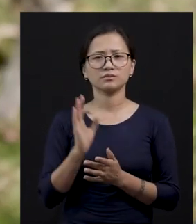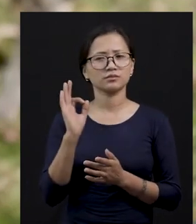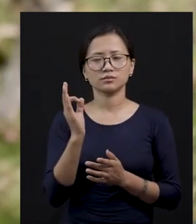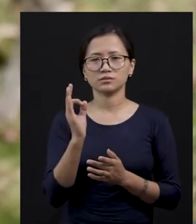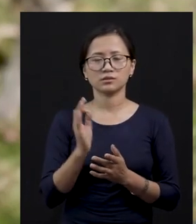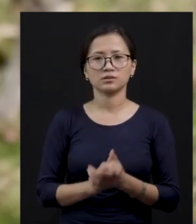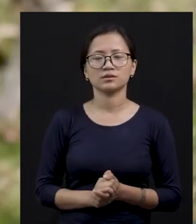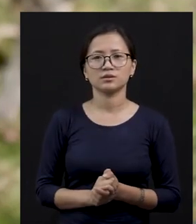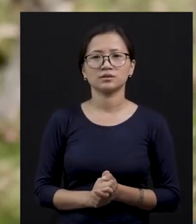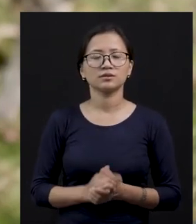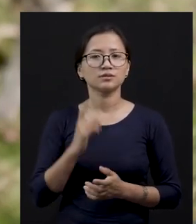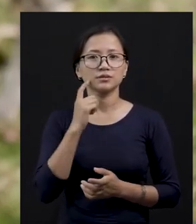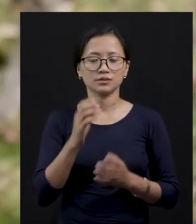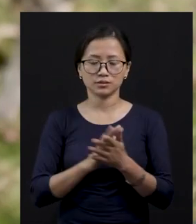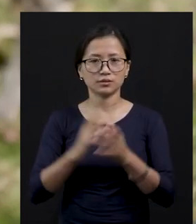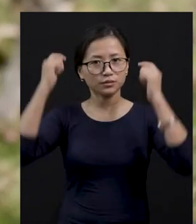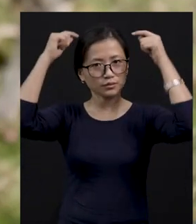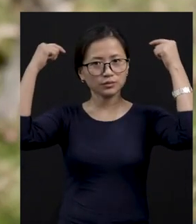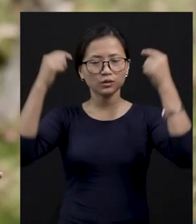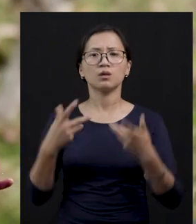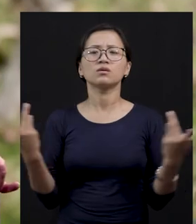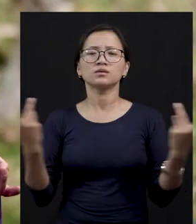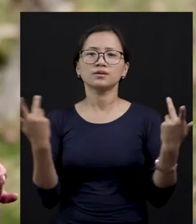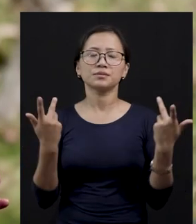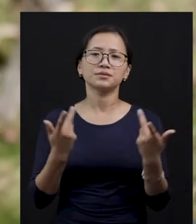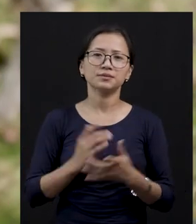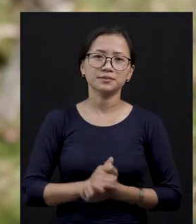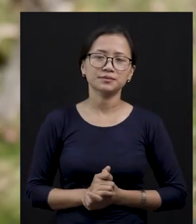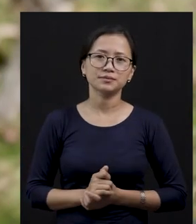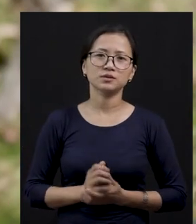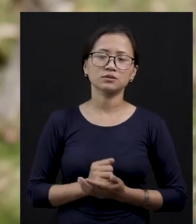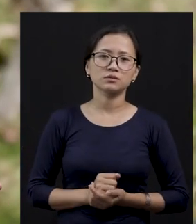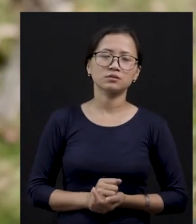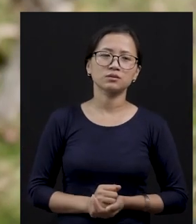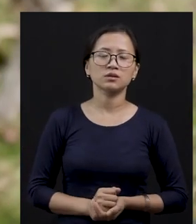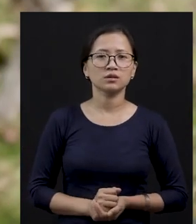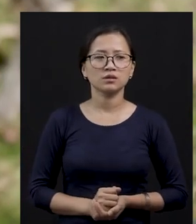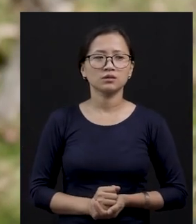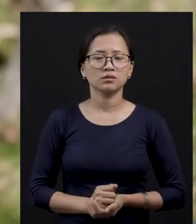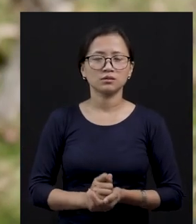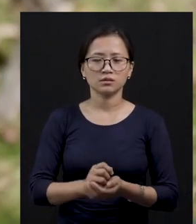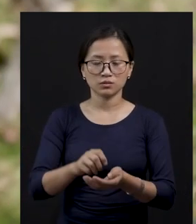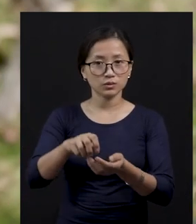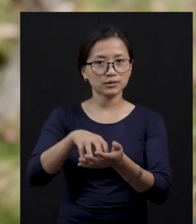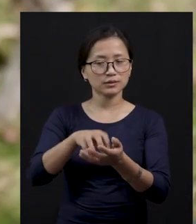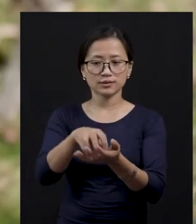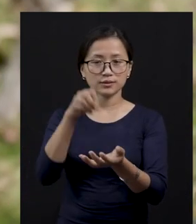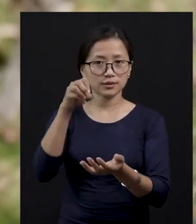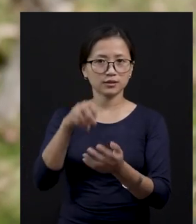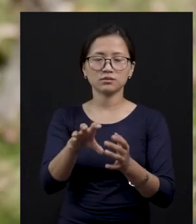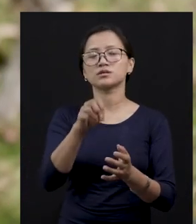sheep. And what do we do with this sheep? Yes, we take out